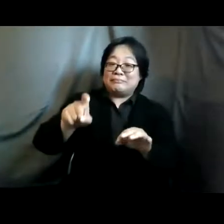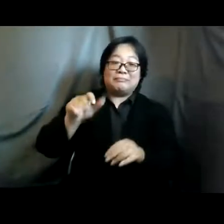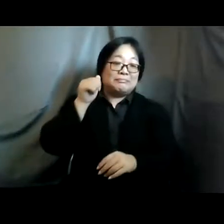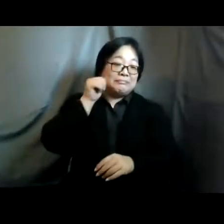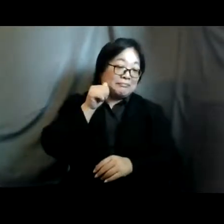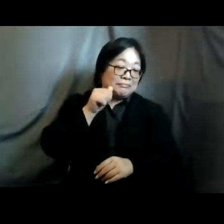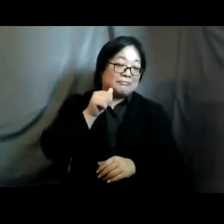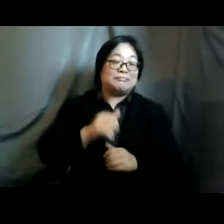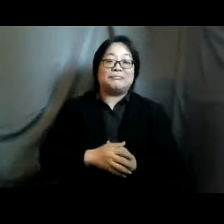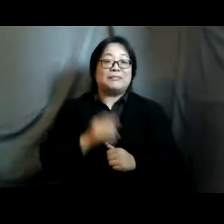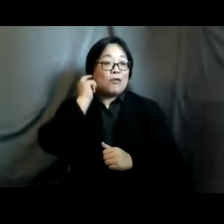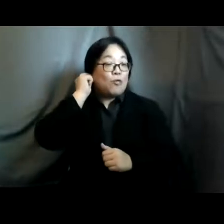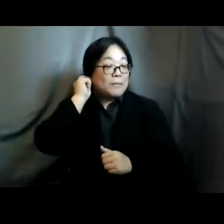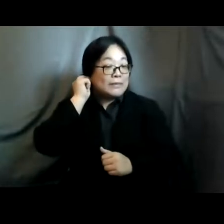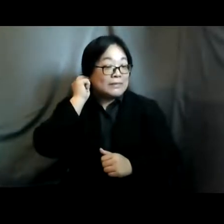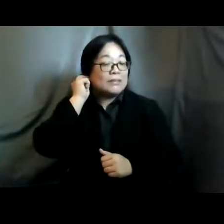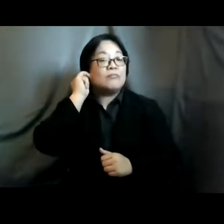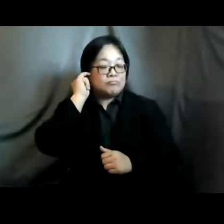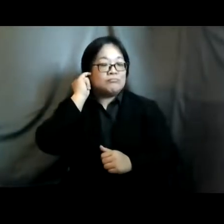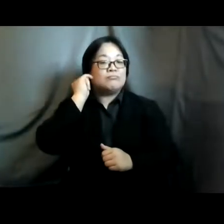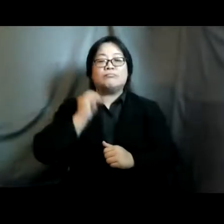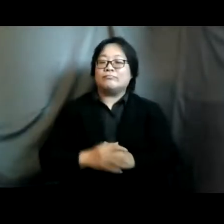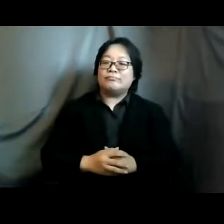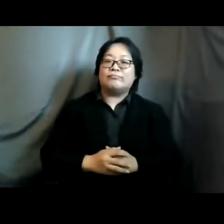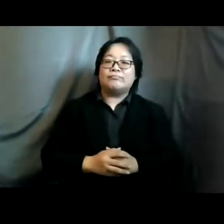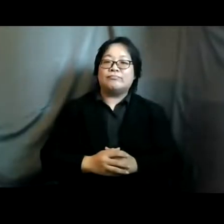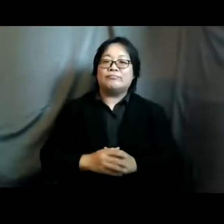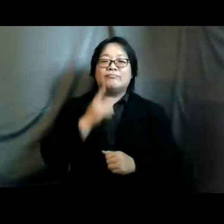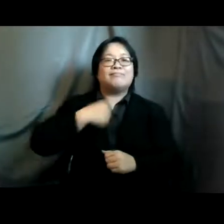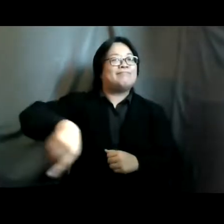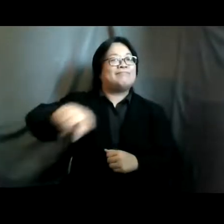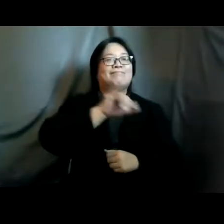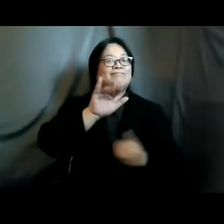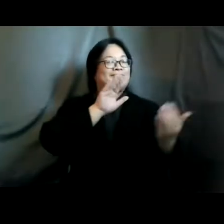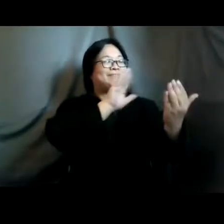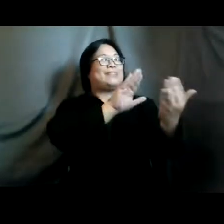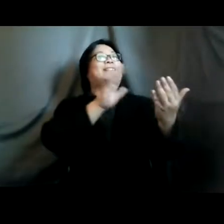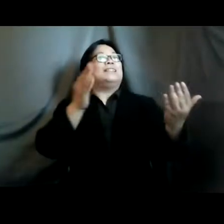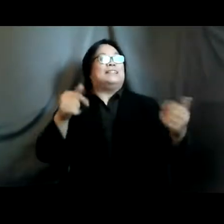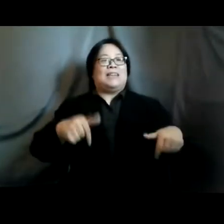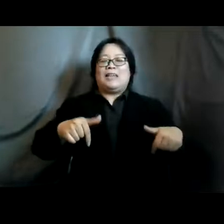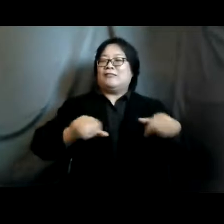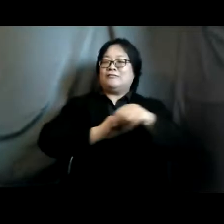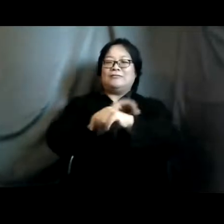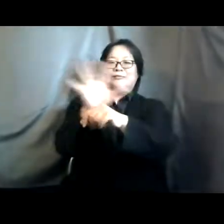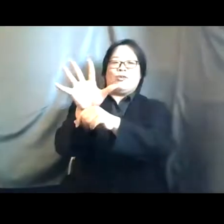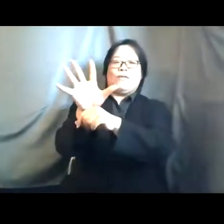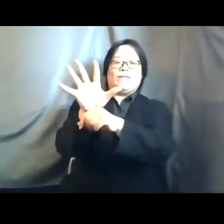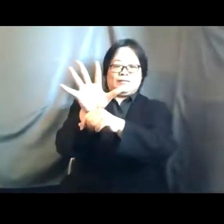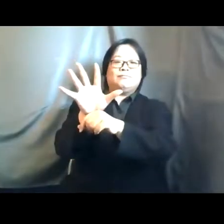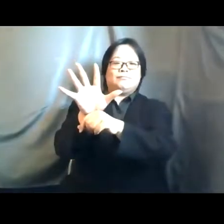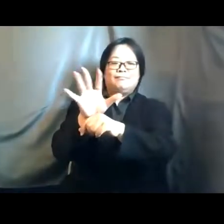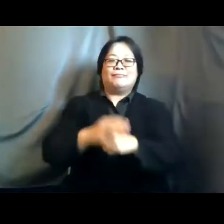and i think we've all also faced now with the covid pandemic the worsening inequalities